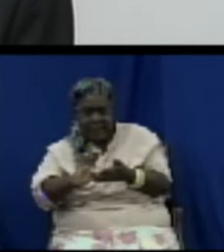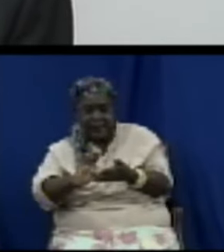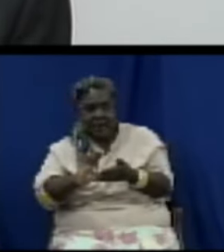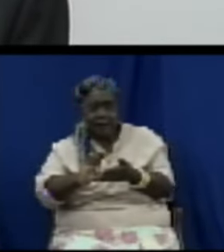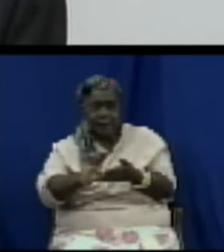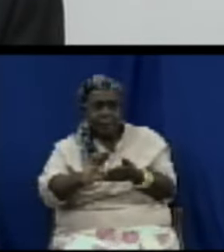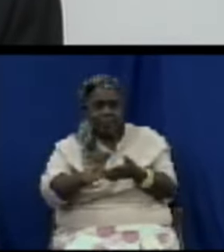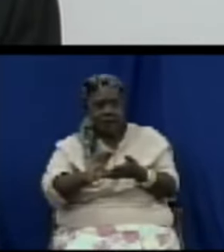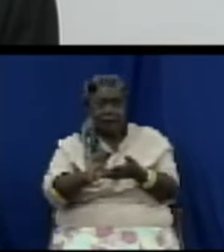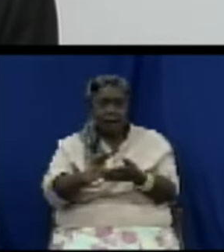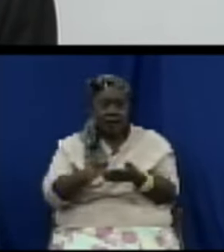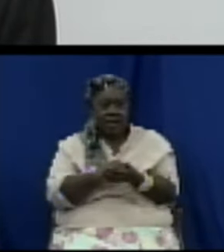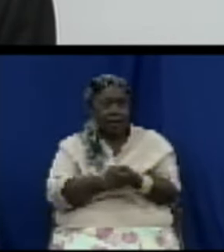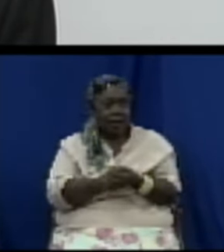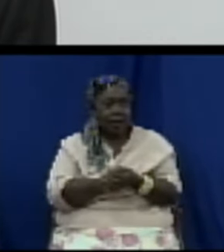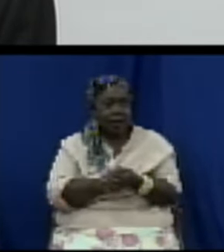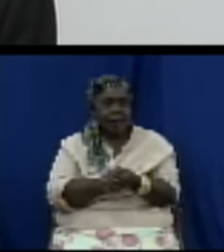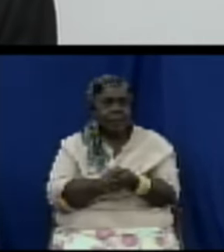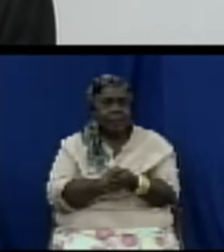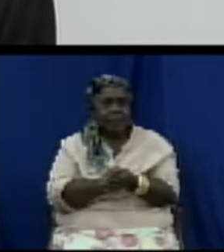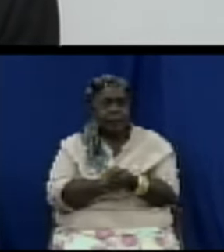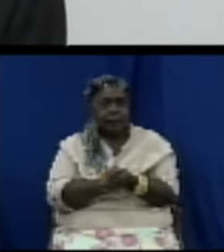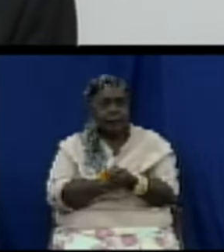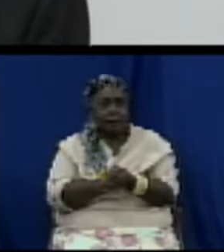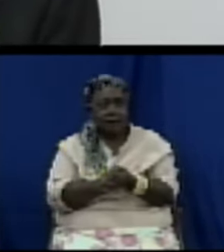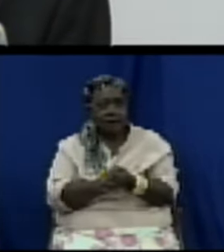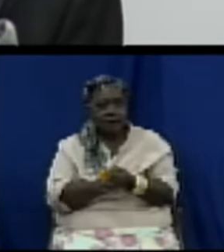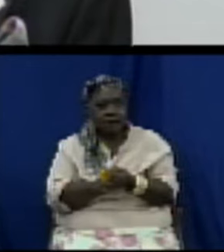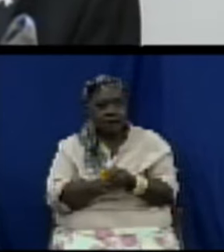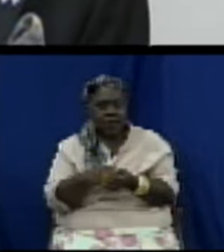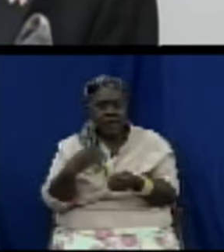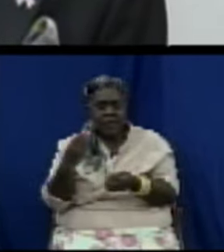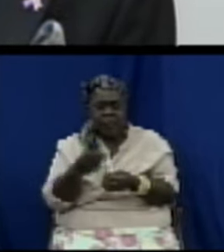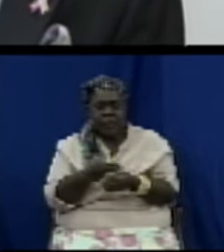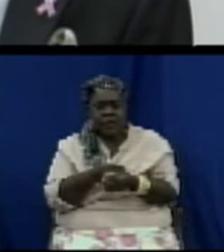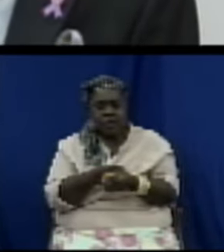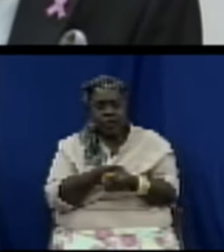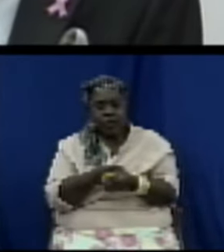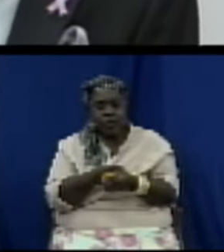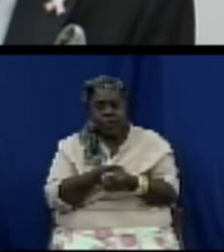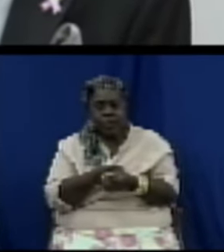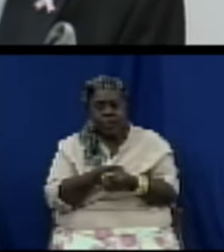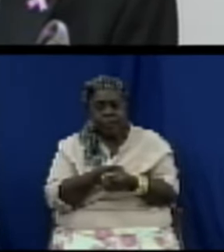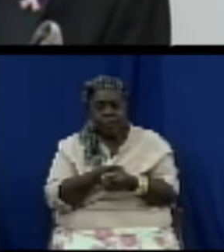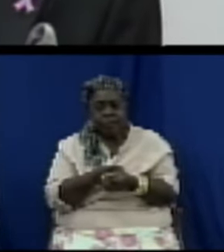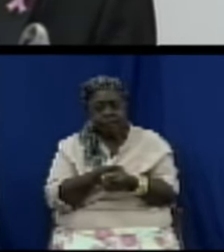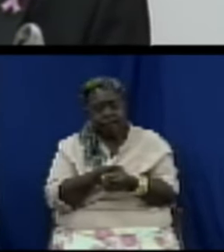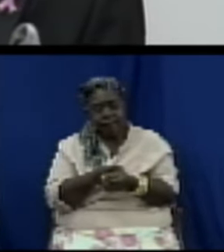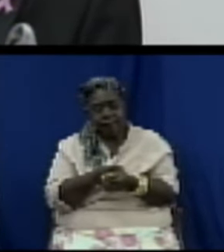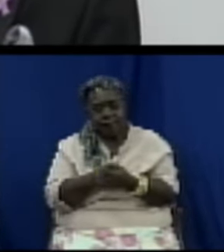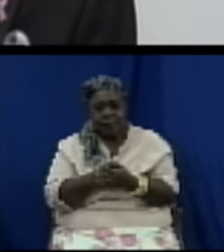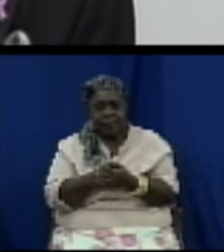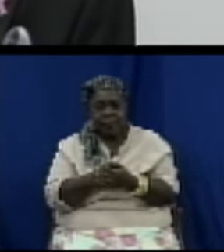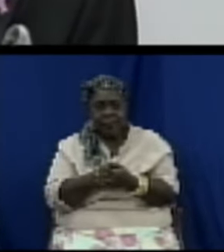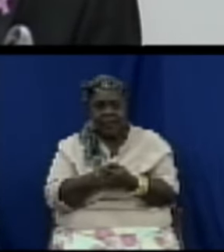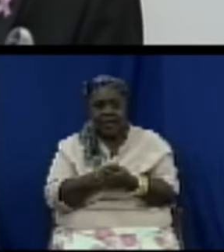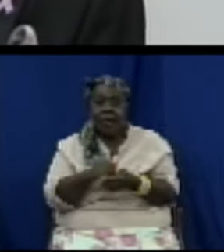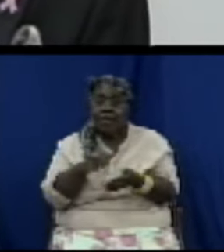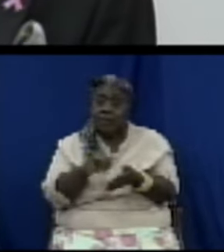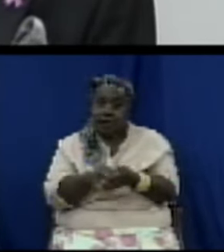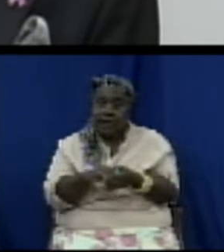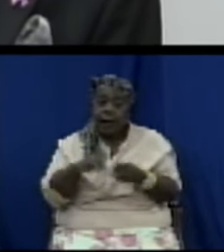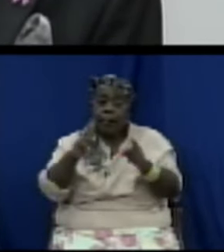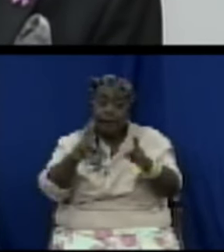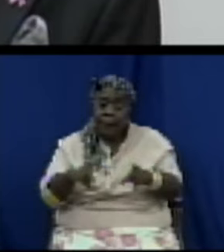and the provider of goods and services so the provider is